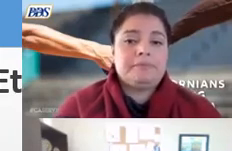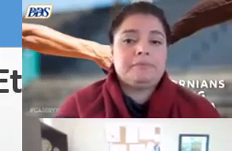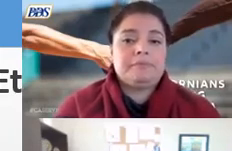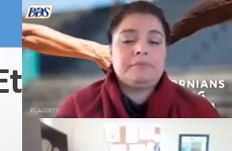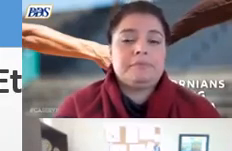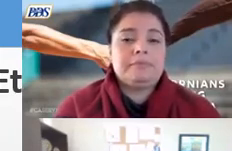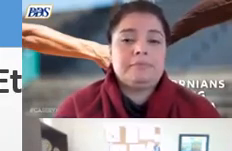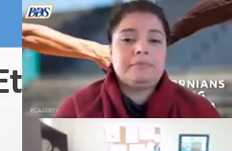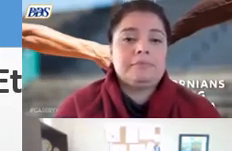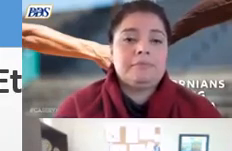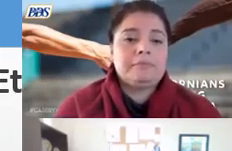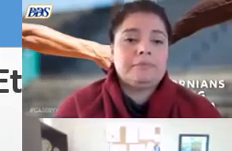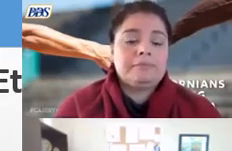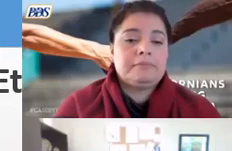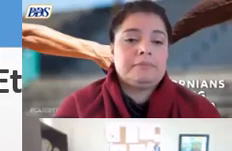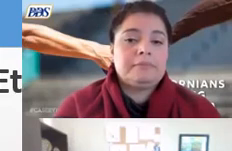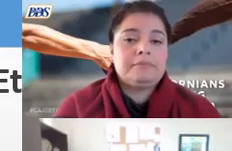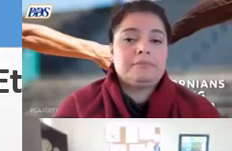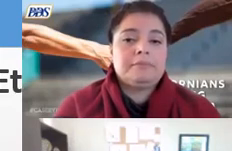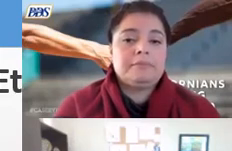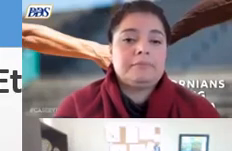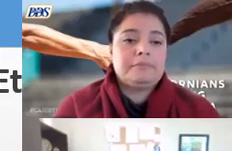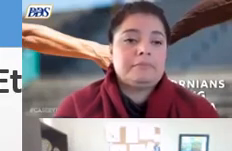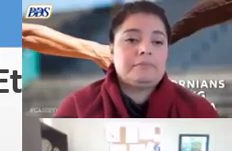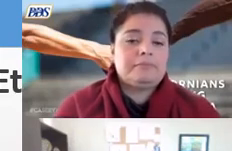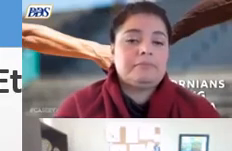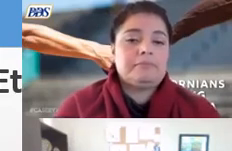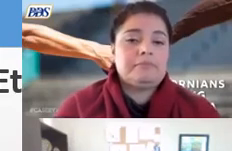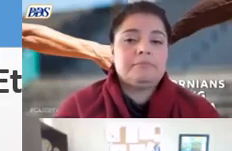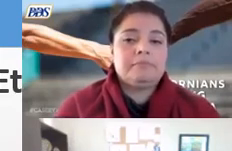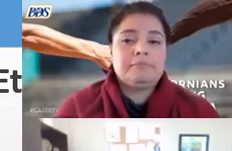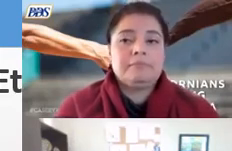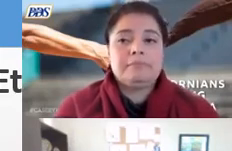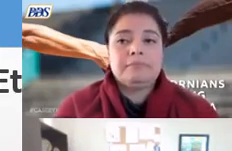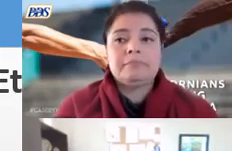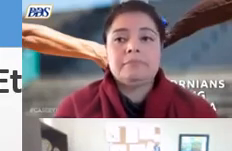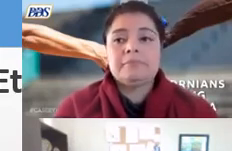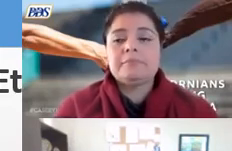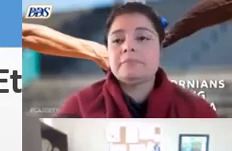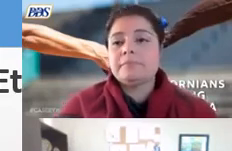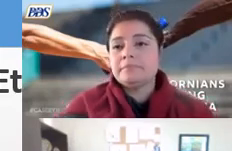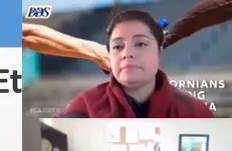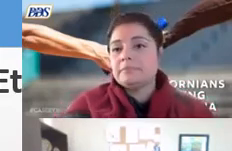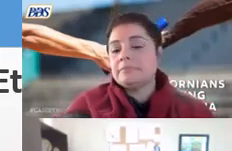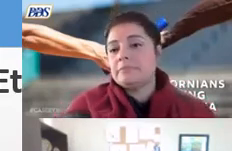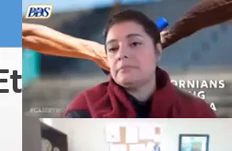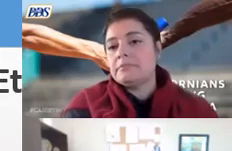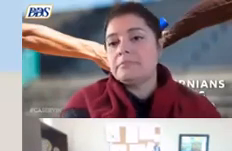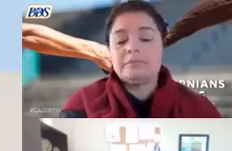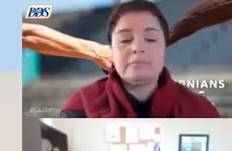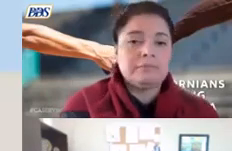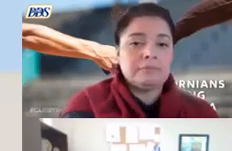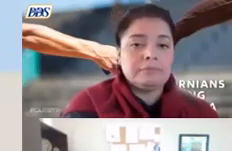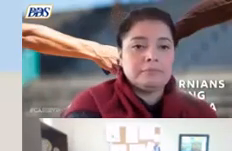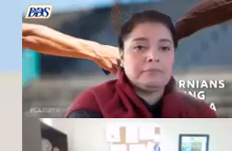what that information tells us about where we need to go and what we can work to improve uh next slide